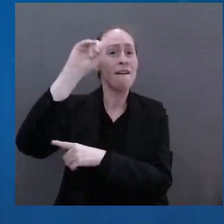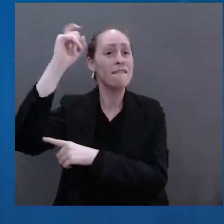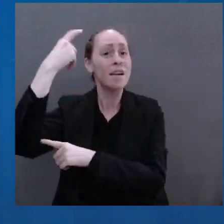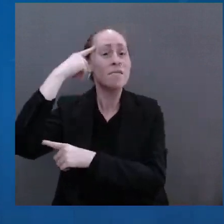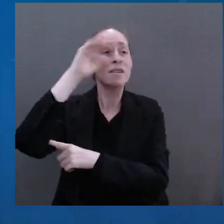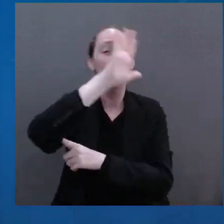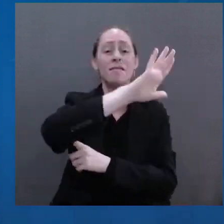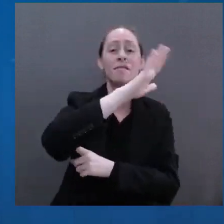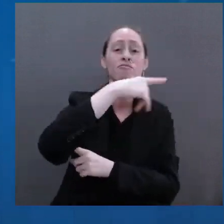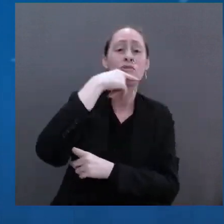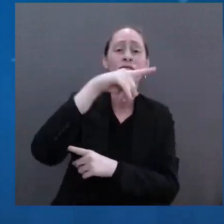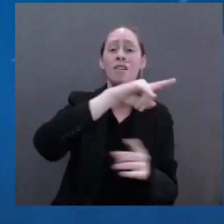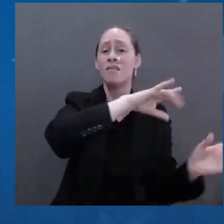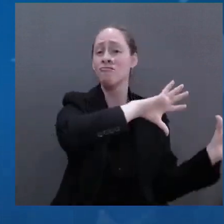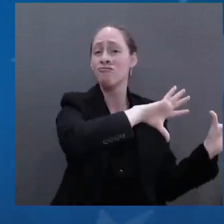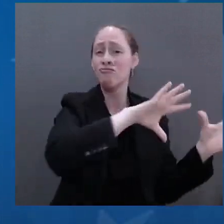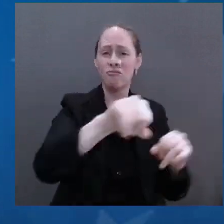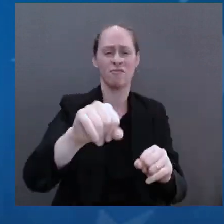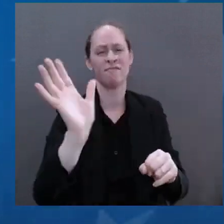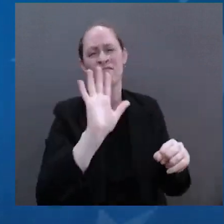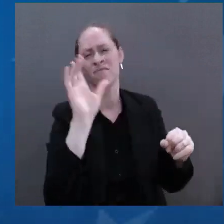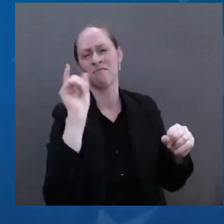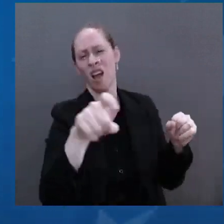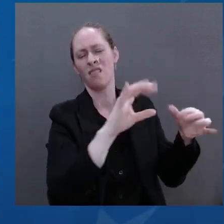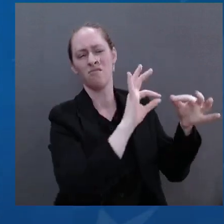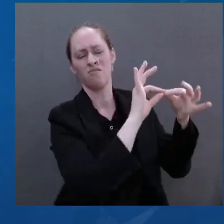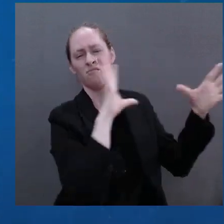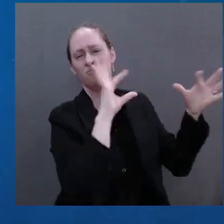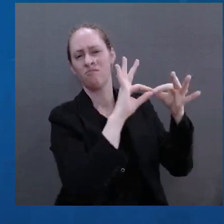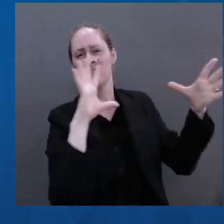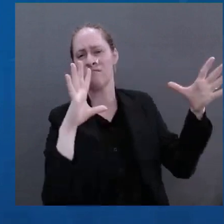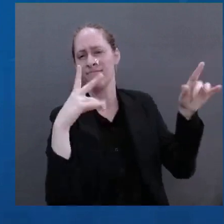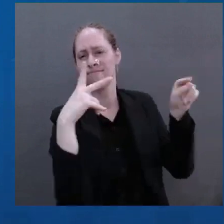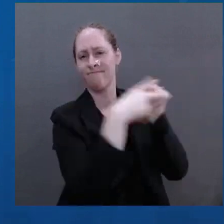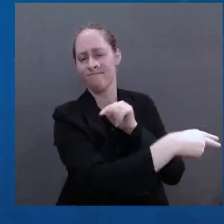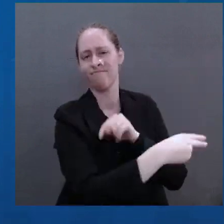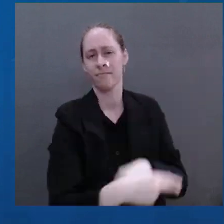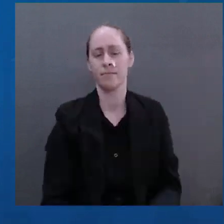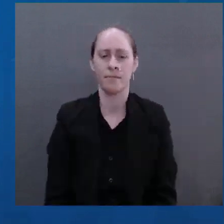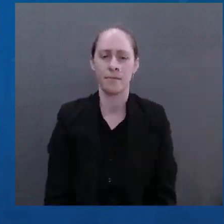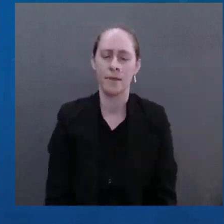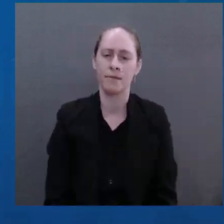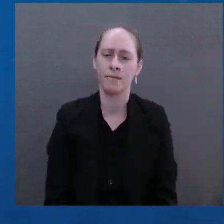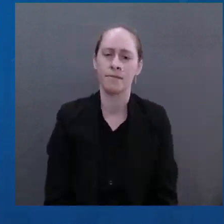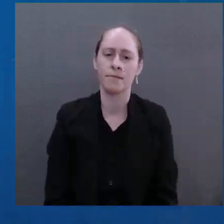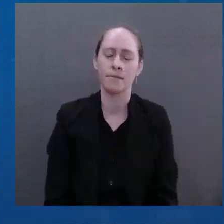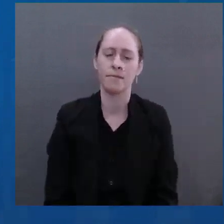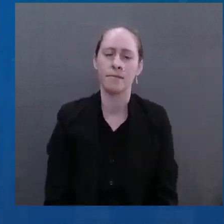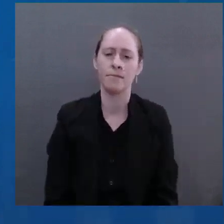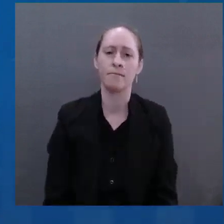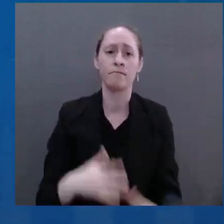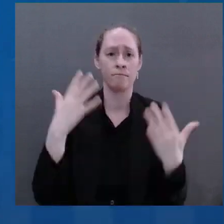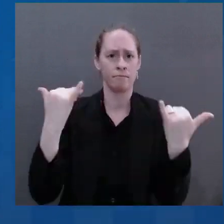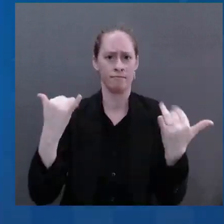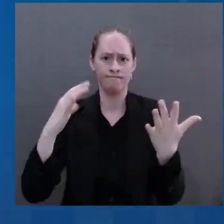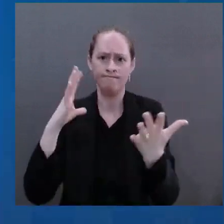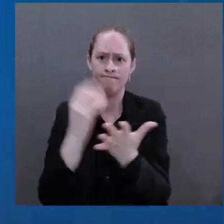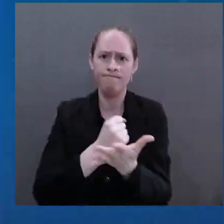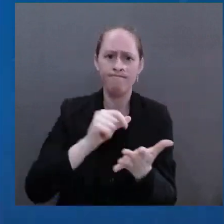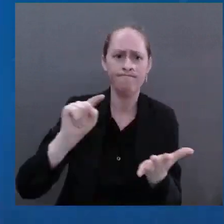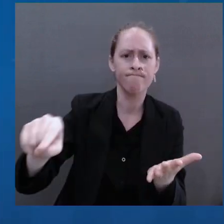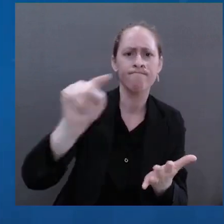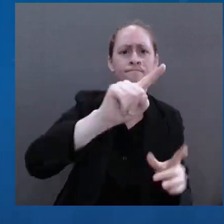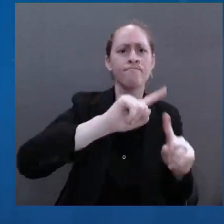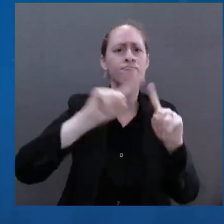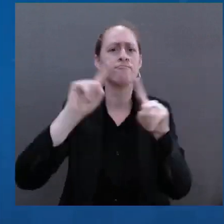the world's democracies. It's not enough to speak with rhetorical flourish of ennobling words of democracy, of freedom, equality,